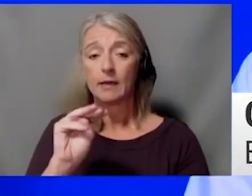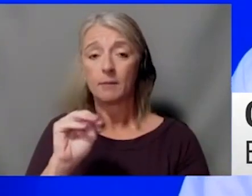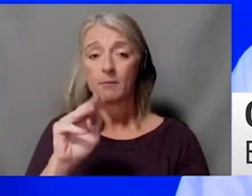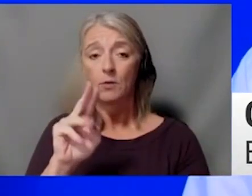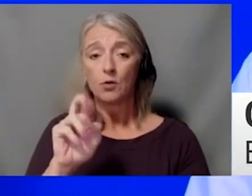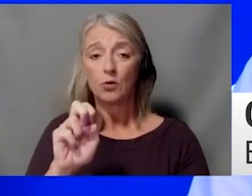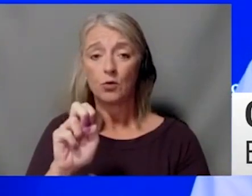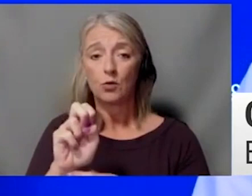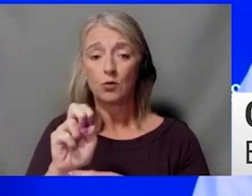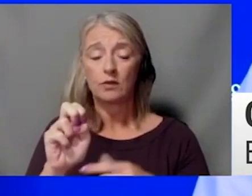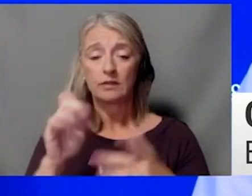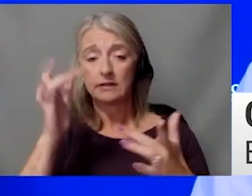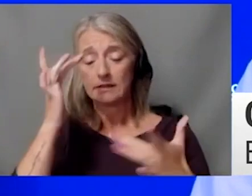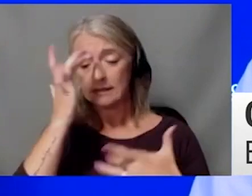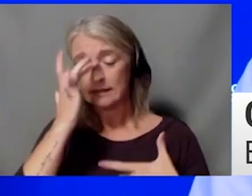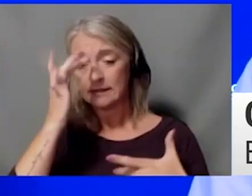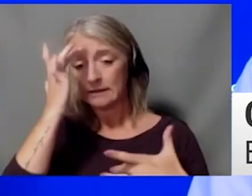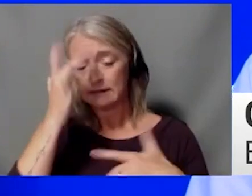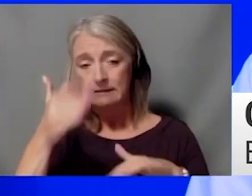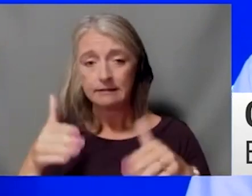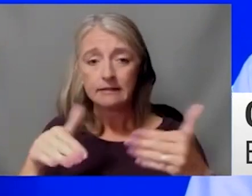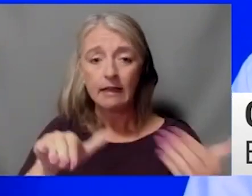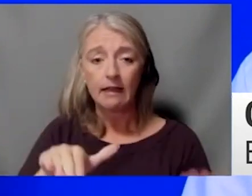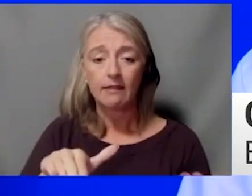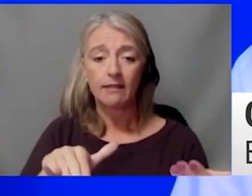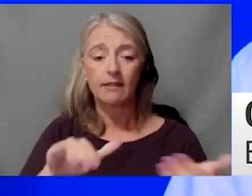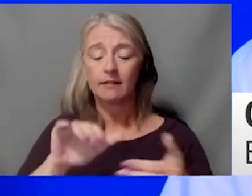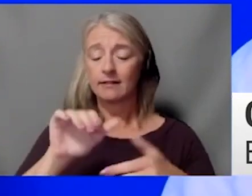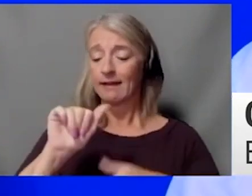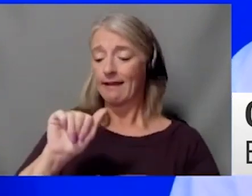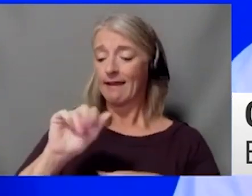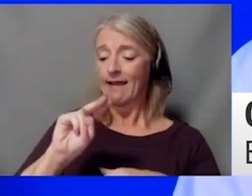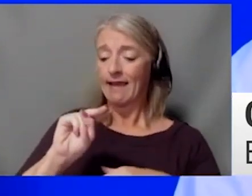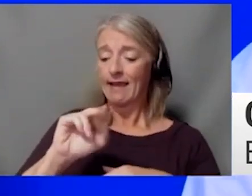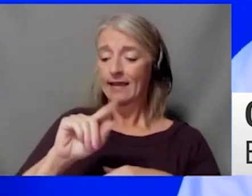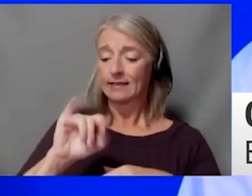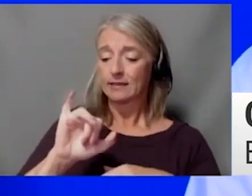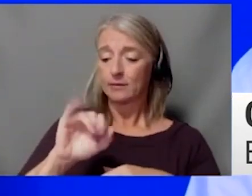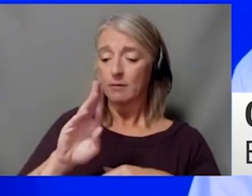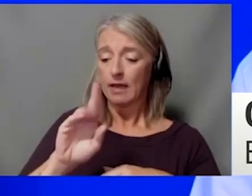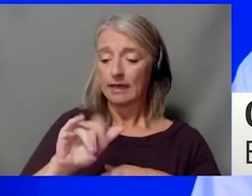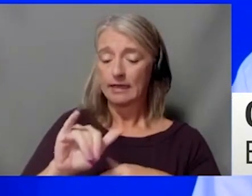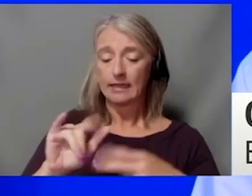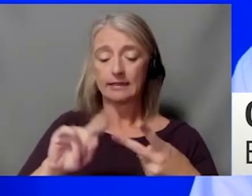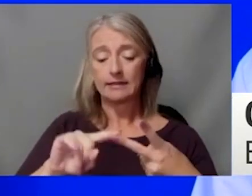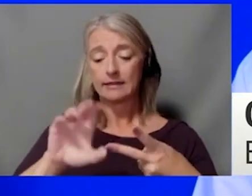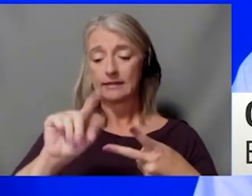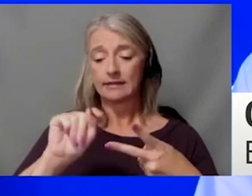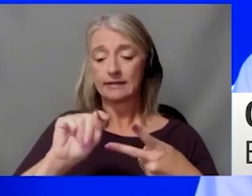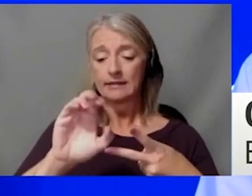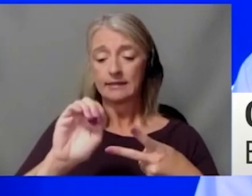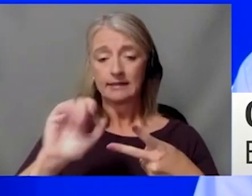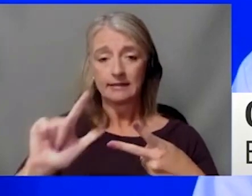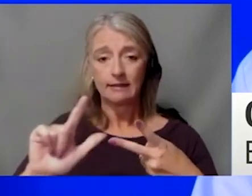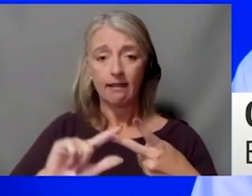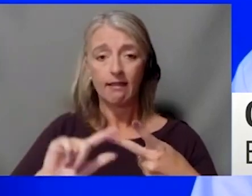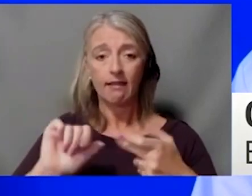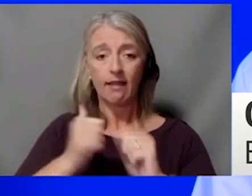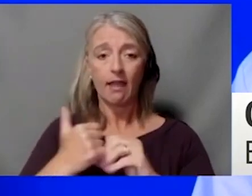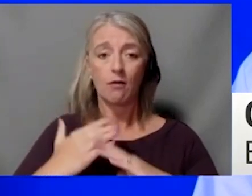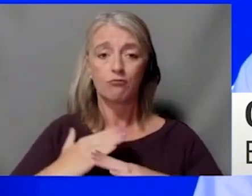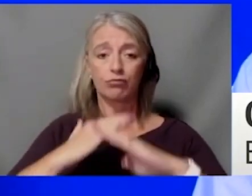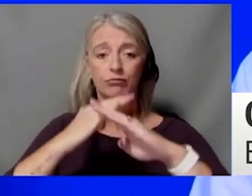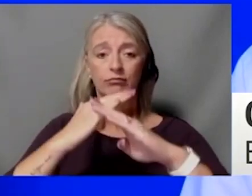antibodies as it is going to be the T cells that will help protect us from severe disease. We know that these vaccines